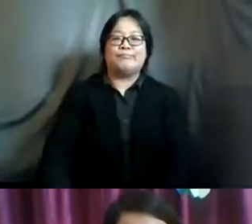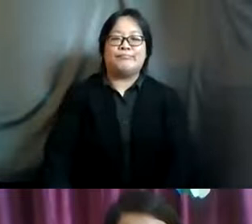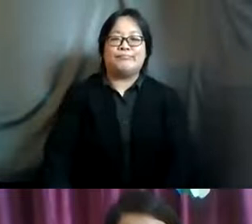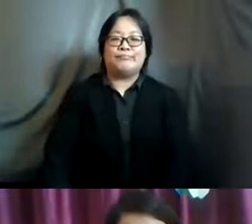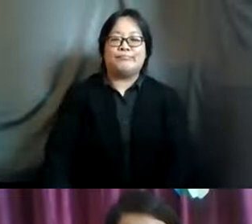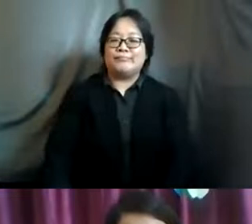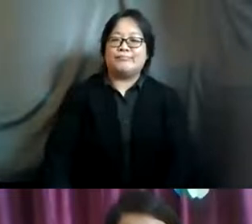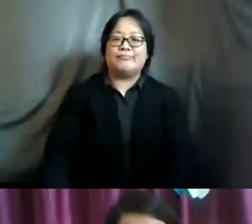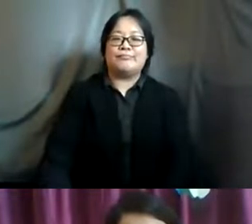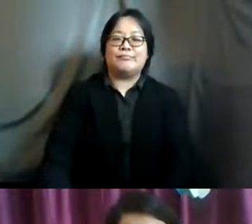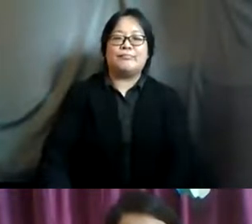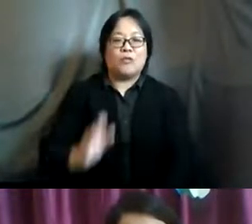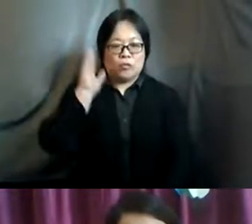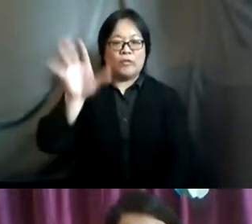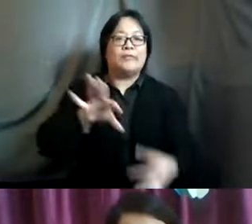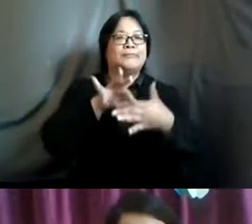needs of the section coalition